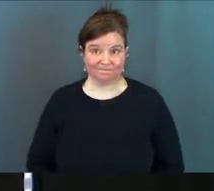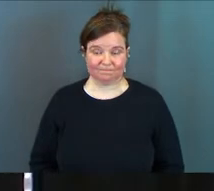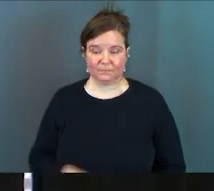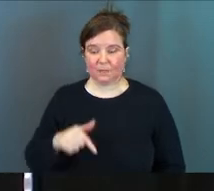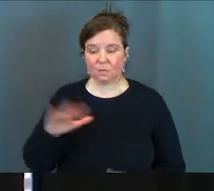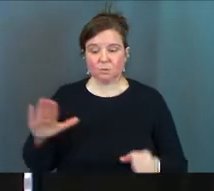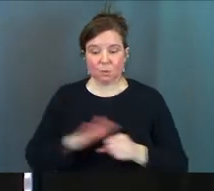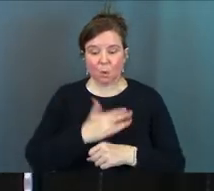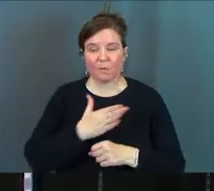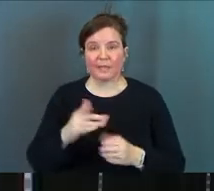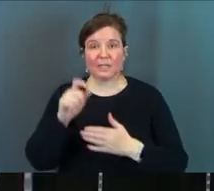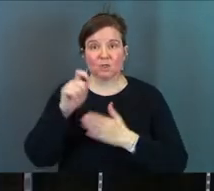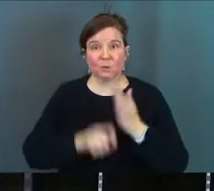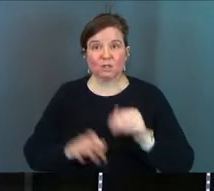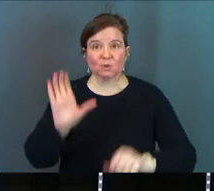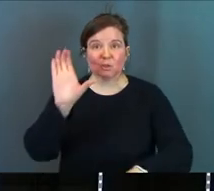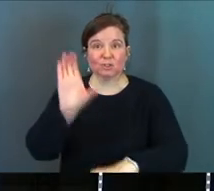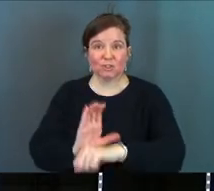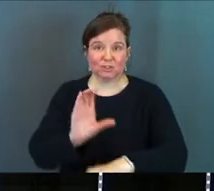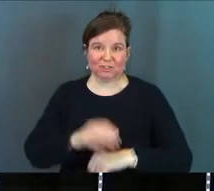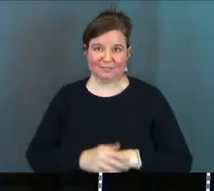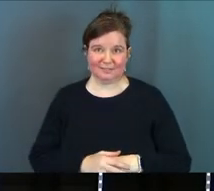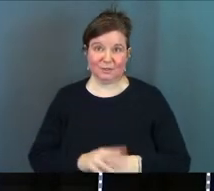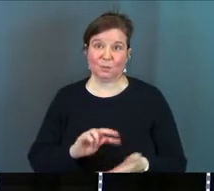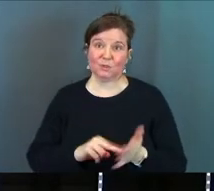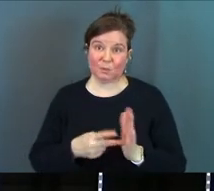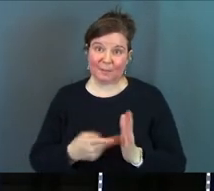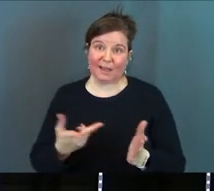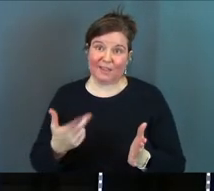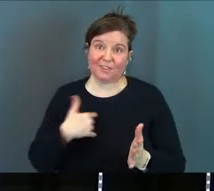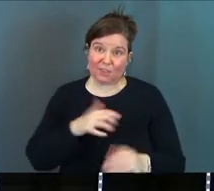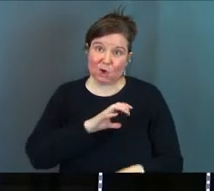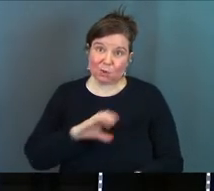because this entire thing is written to a church which would imply